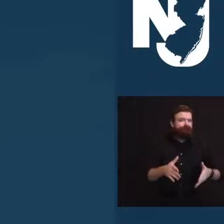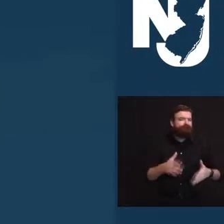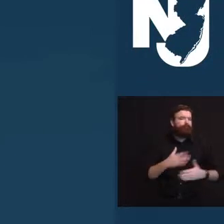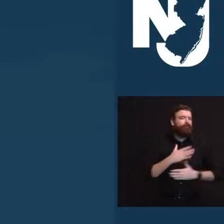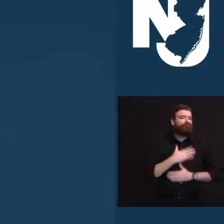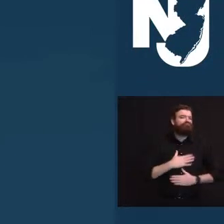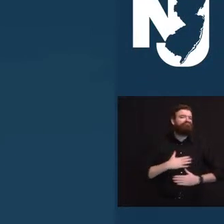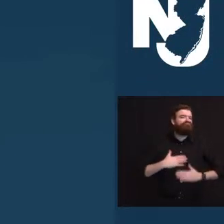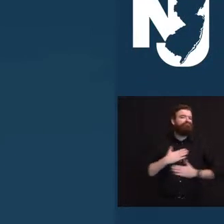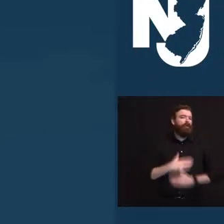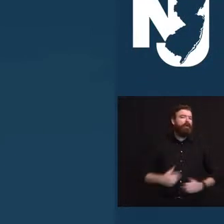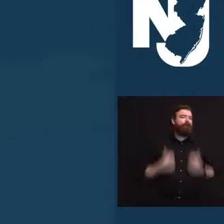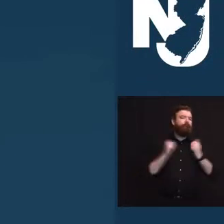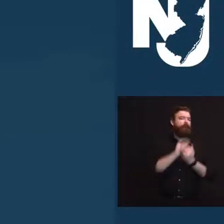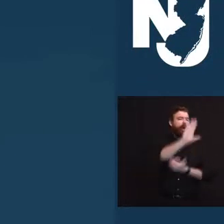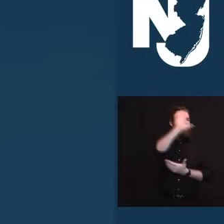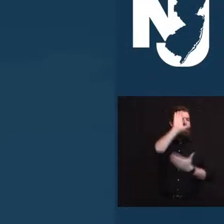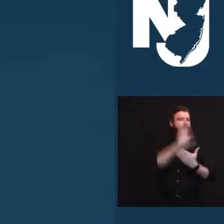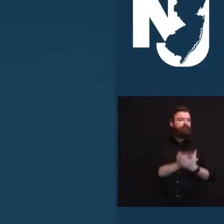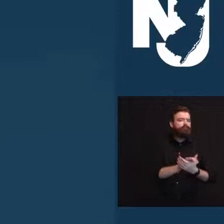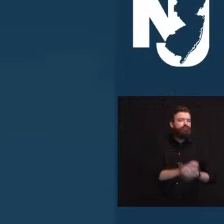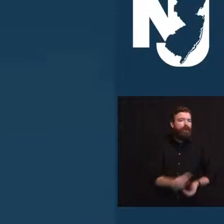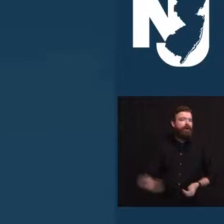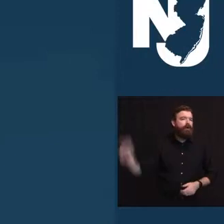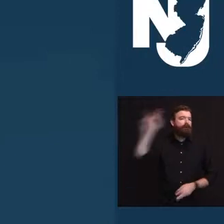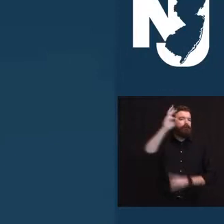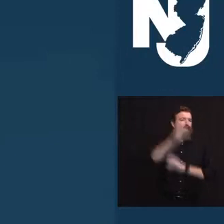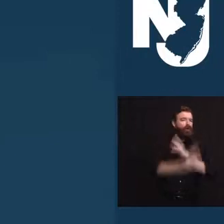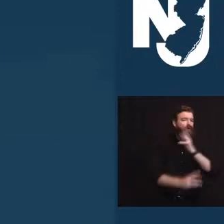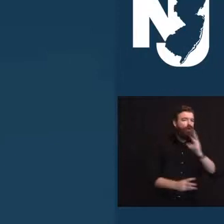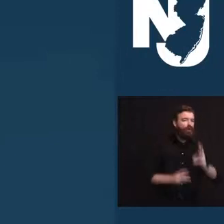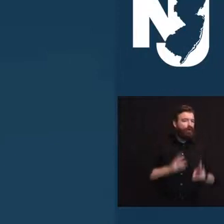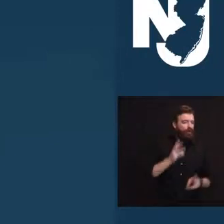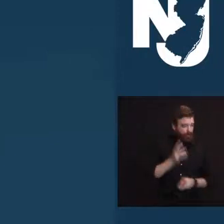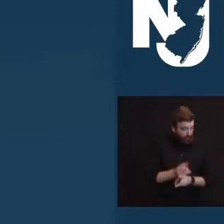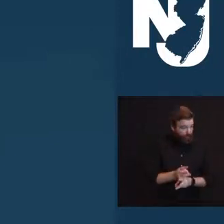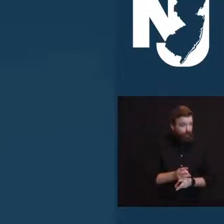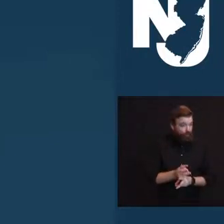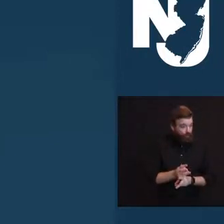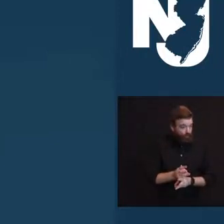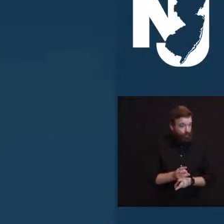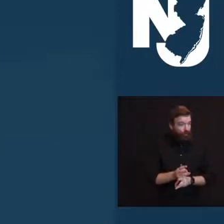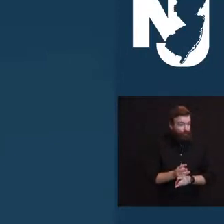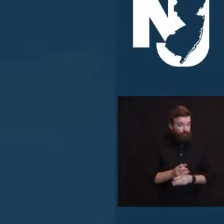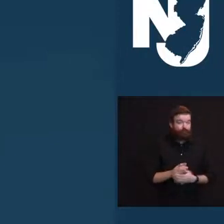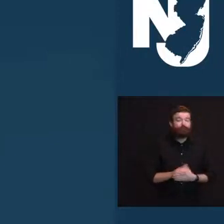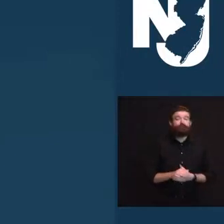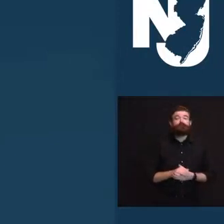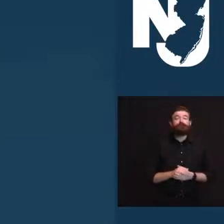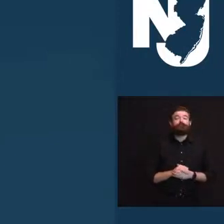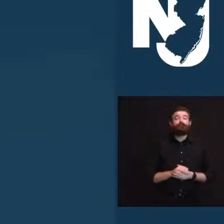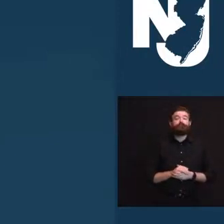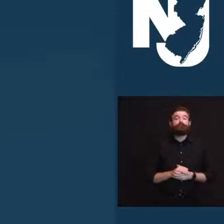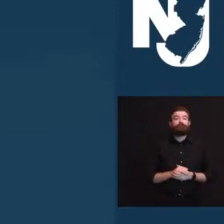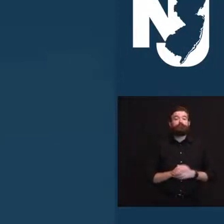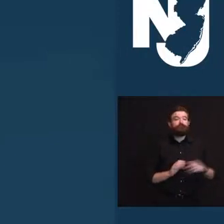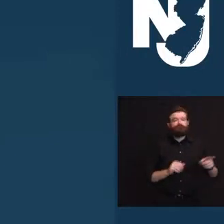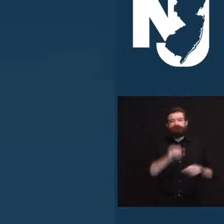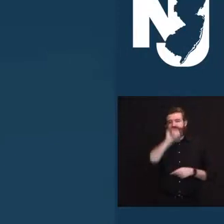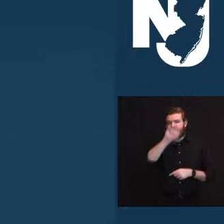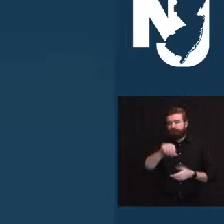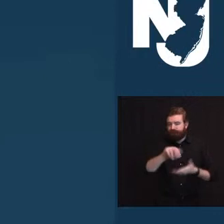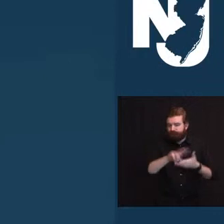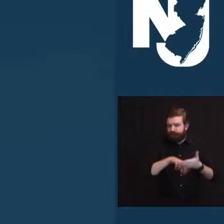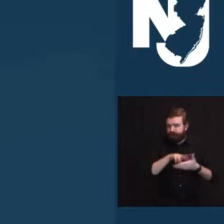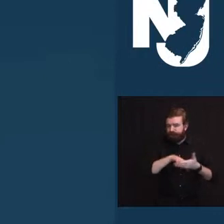the nation and around the world, and she found plenty of quiet time to pursue her love of reading. Those closest